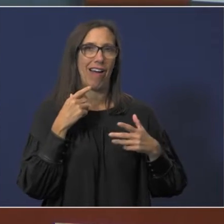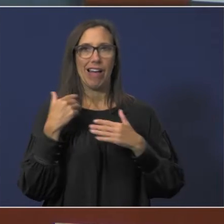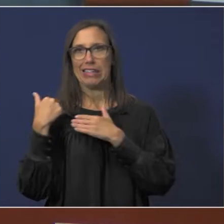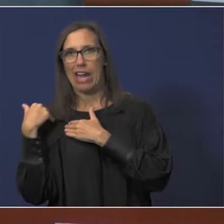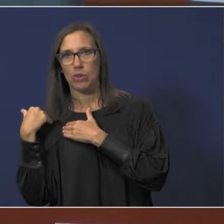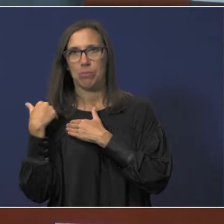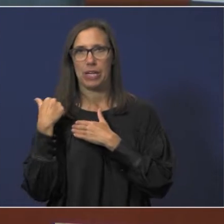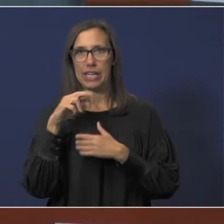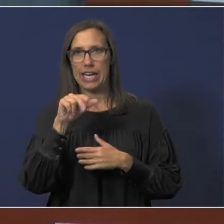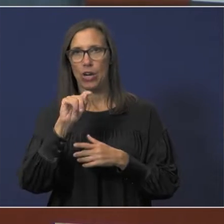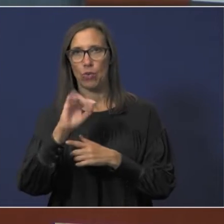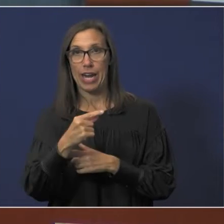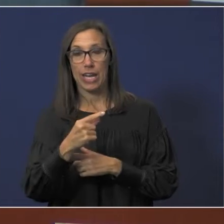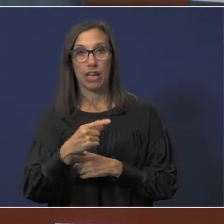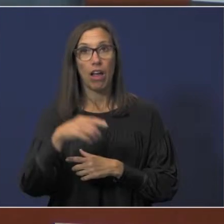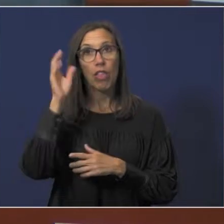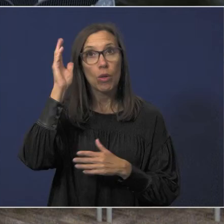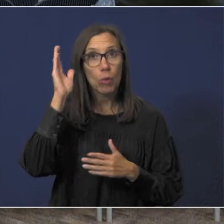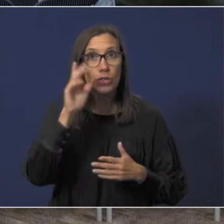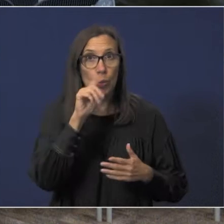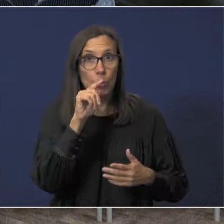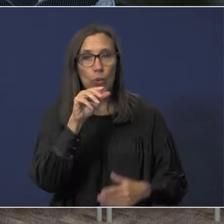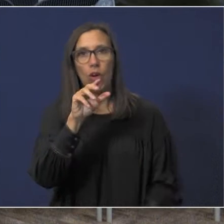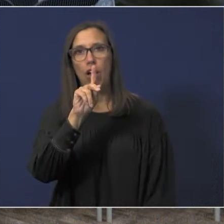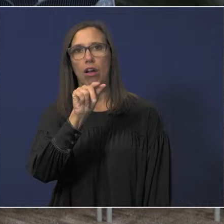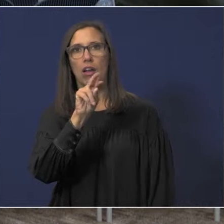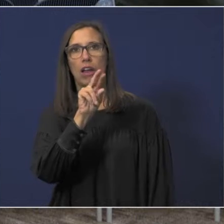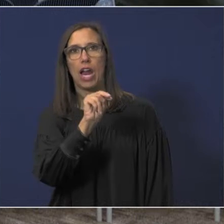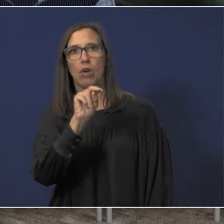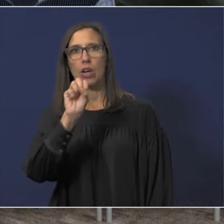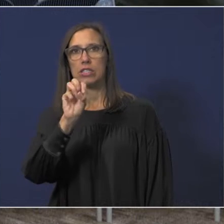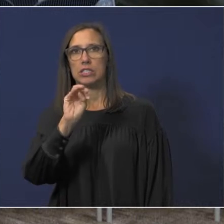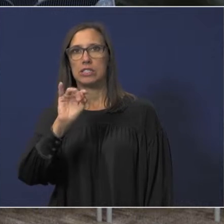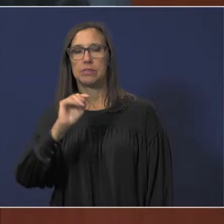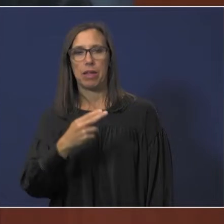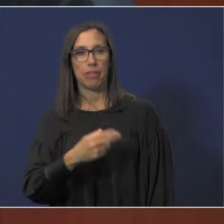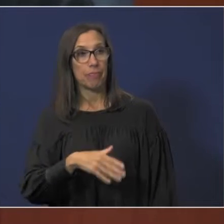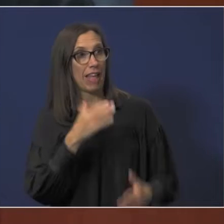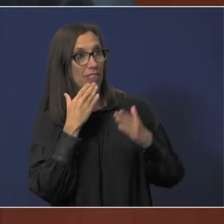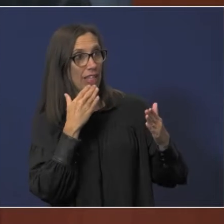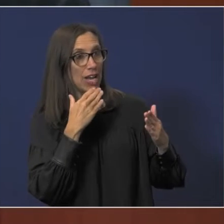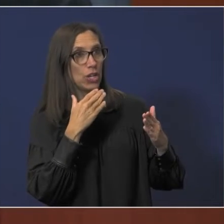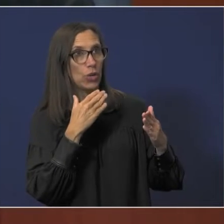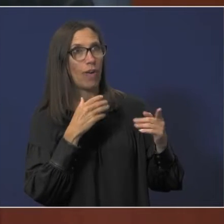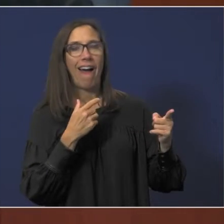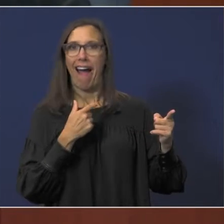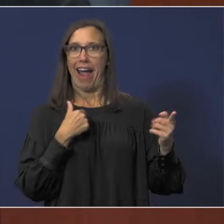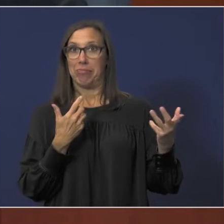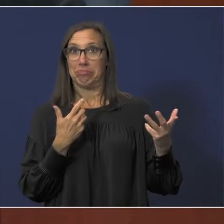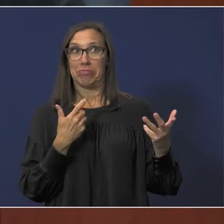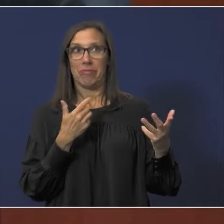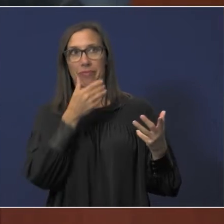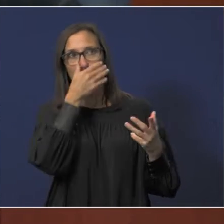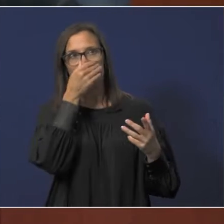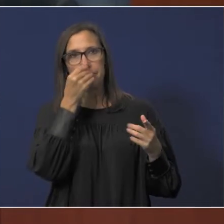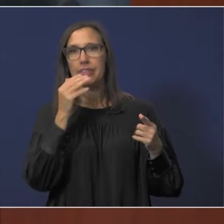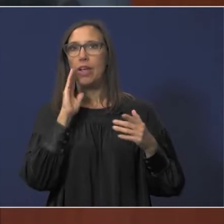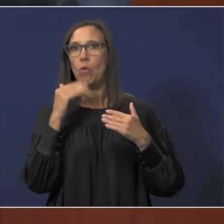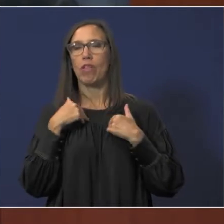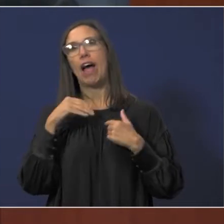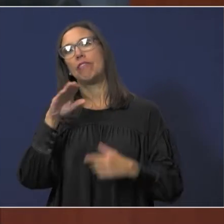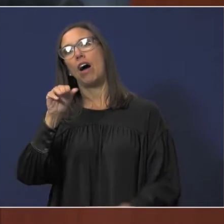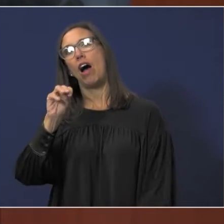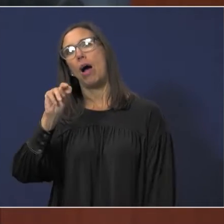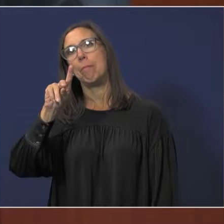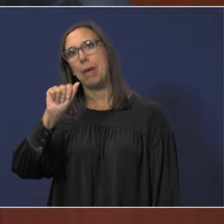And our presenter is Ms. Karen Smith. Thank you, Mr. Ryan. I actually, I'm going to have Amanda Bowles do the